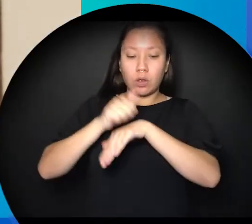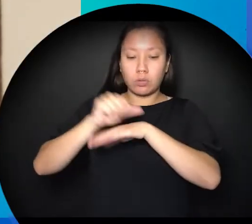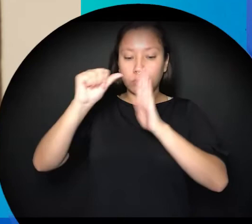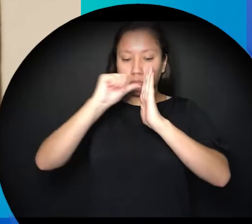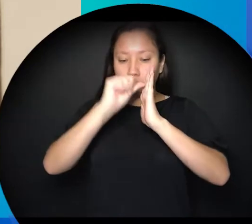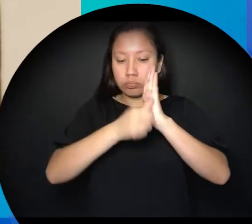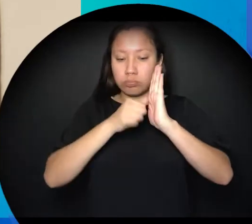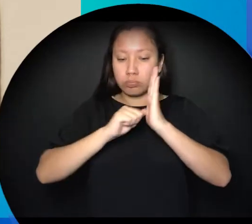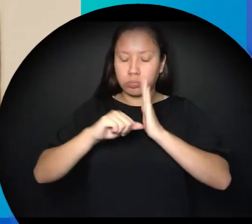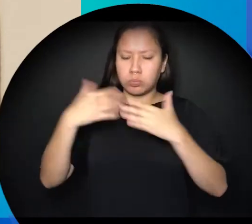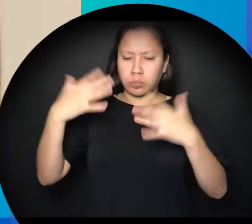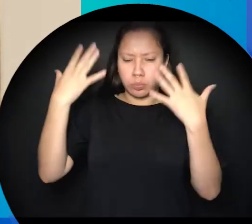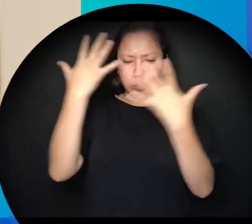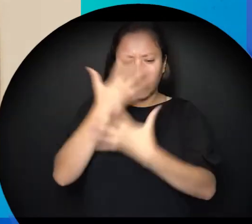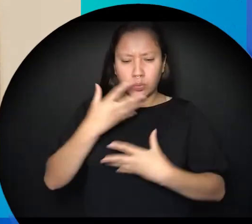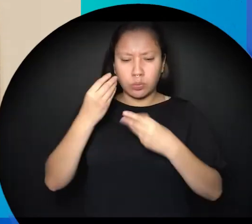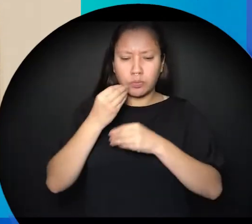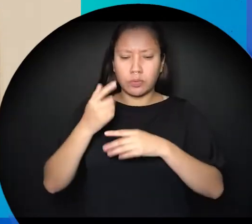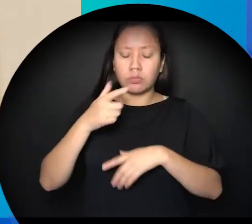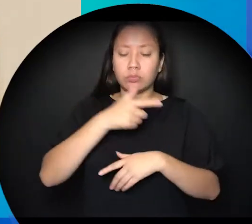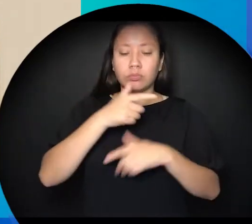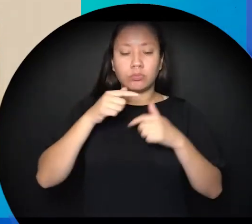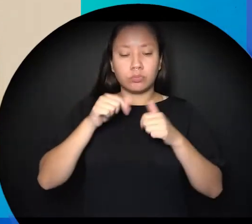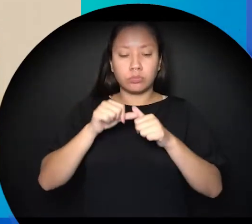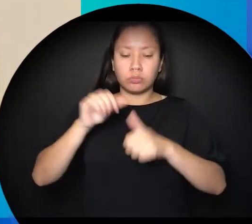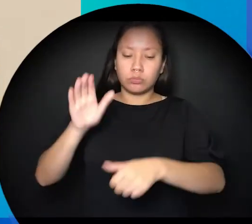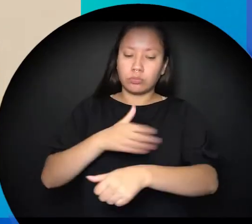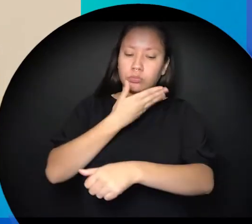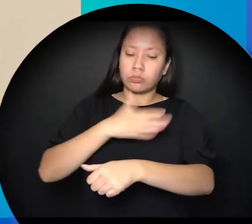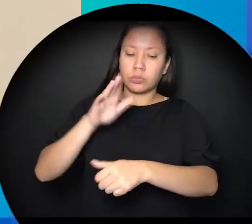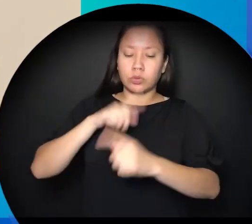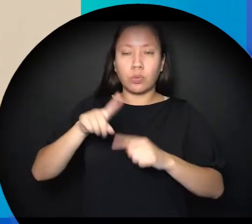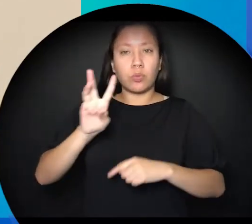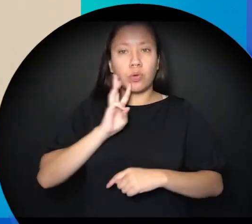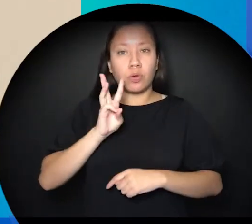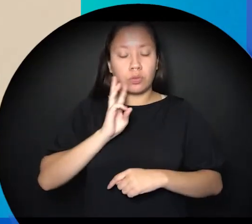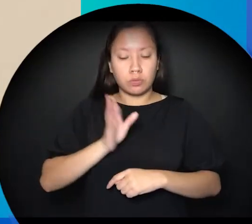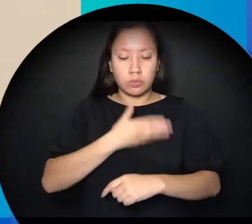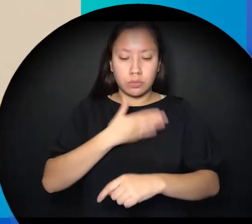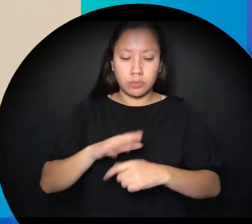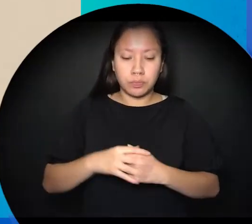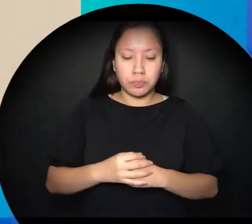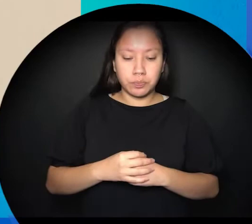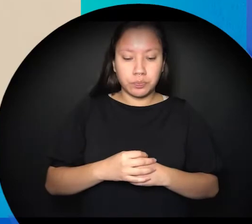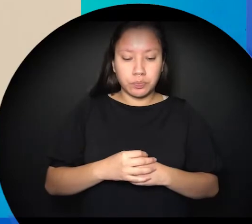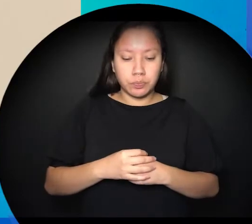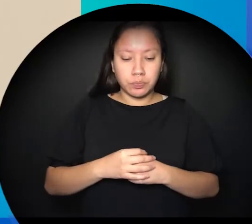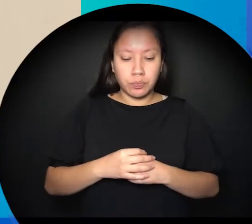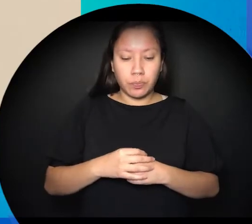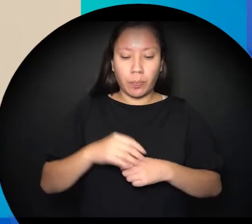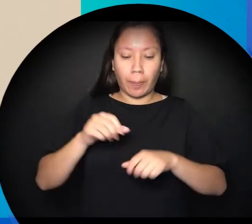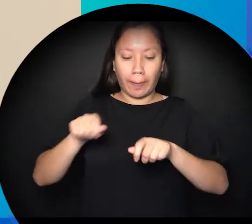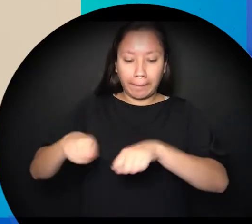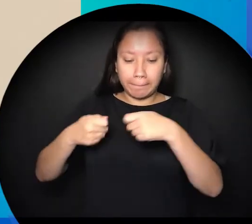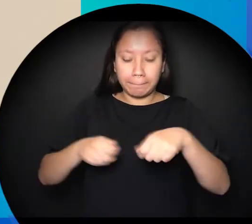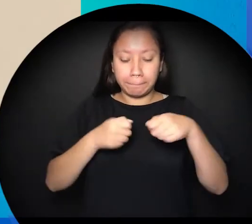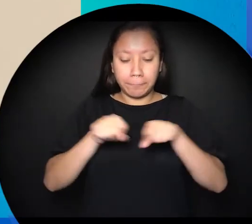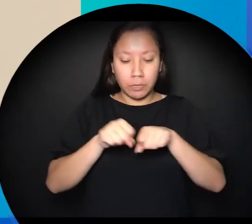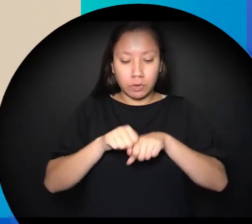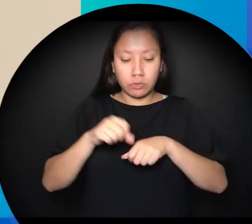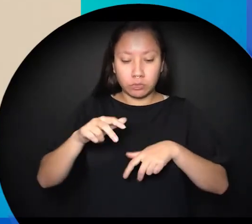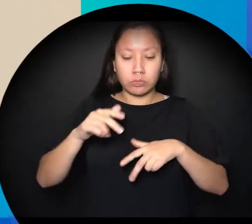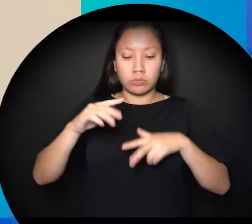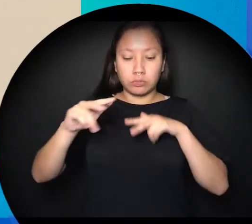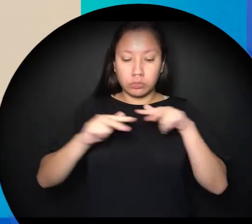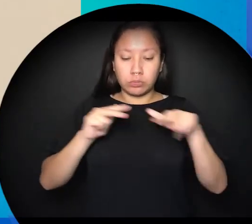tobacco for Nipi and sings her gratitude she prays people wake up and realize that without Nipi